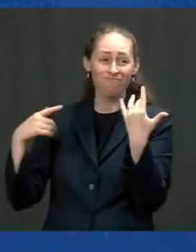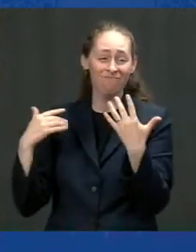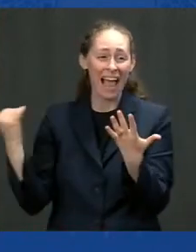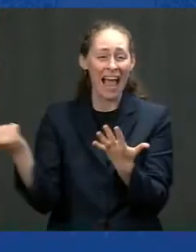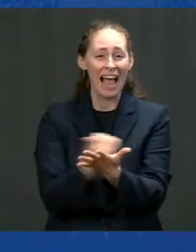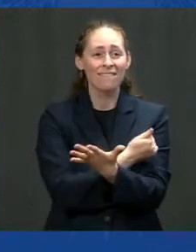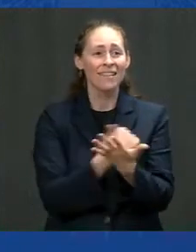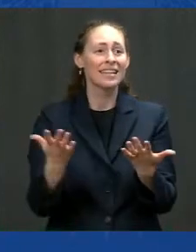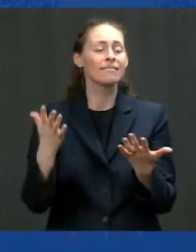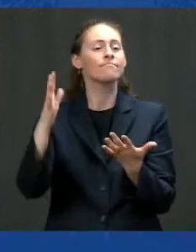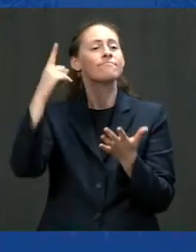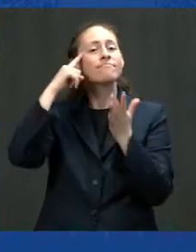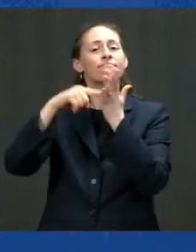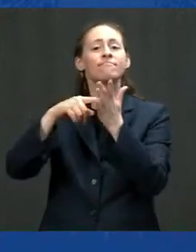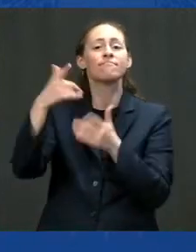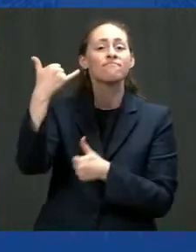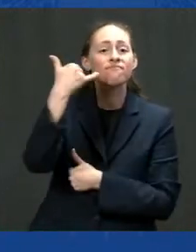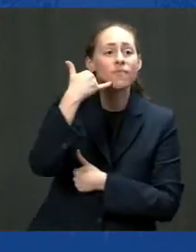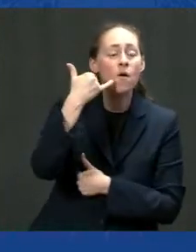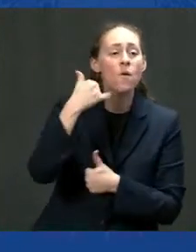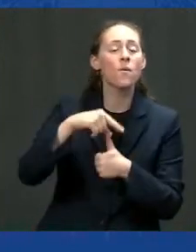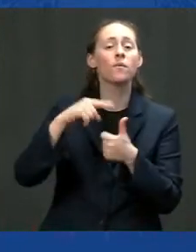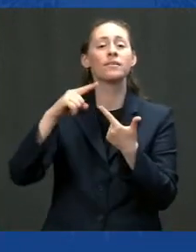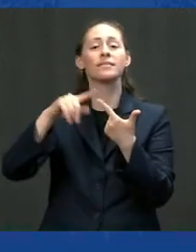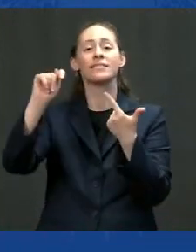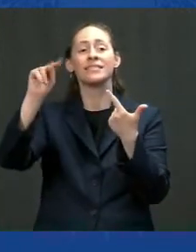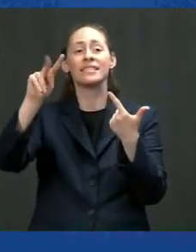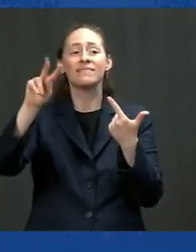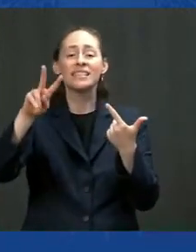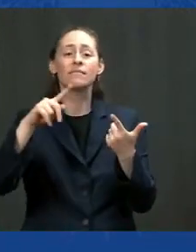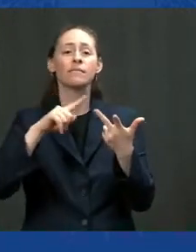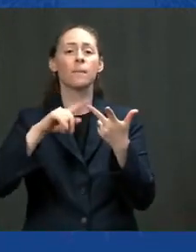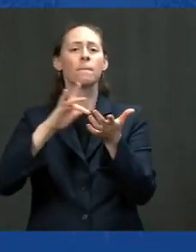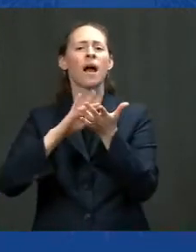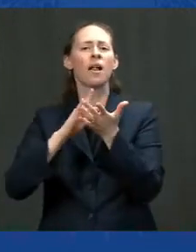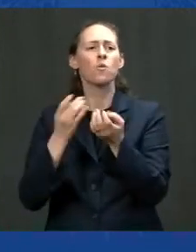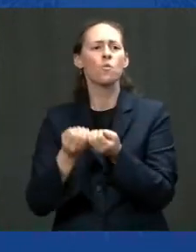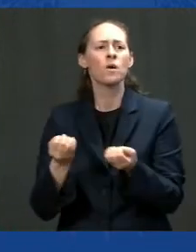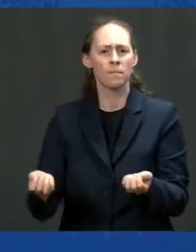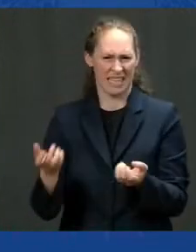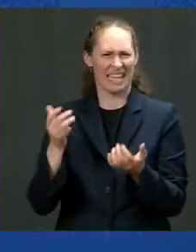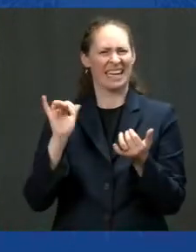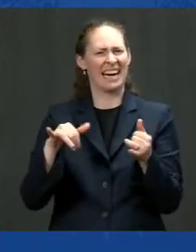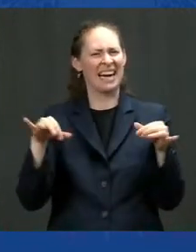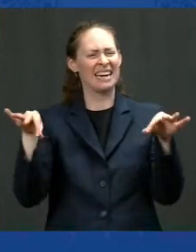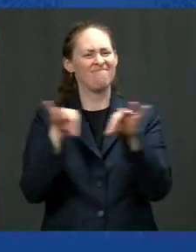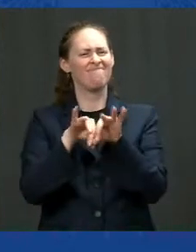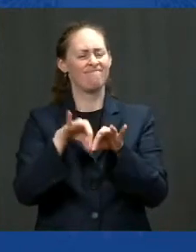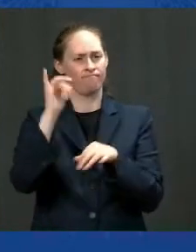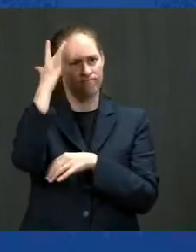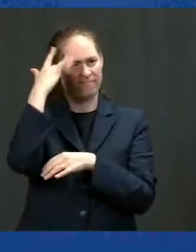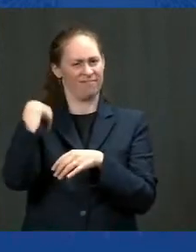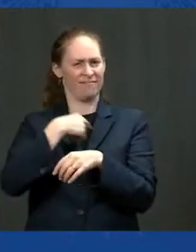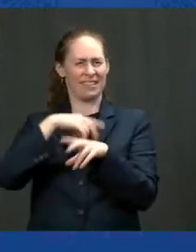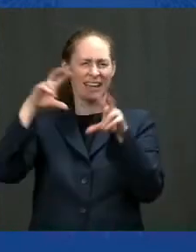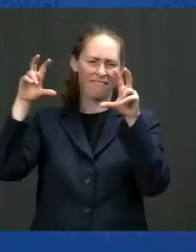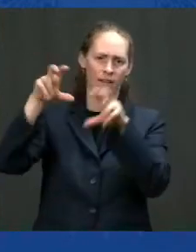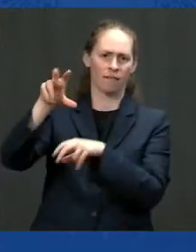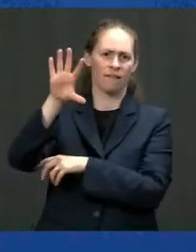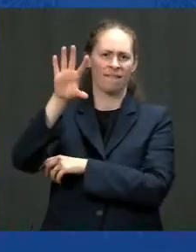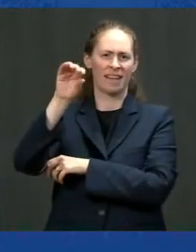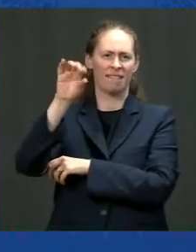medical equipment. That's why we're investing $50 billion to have the best chip